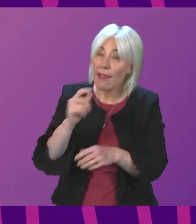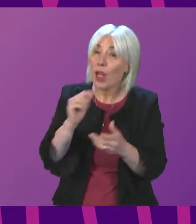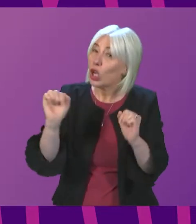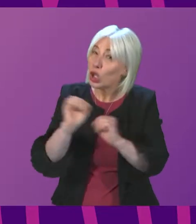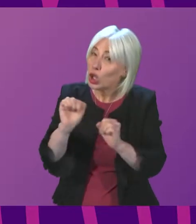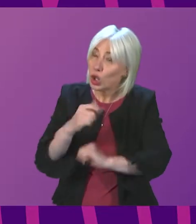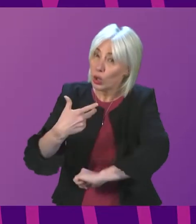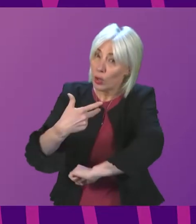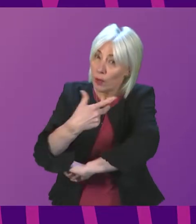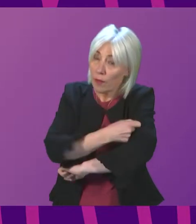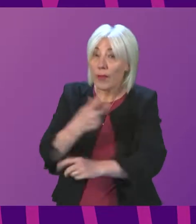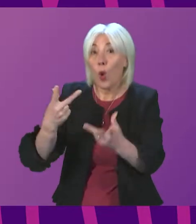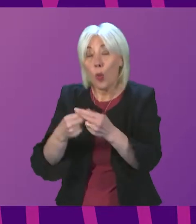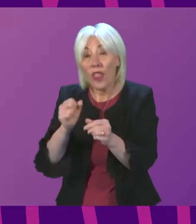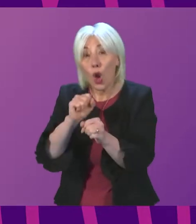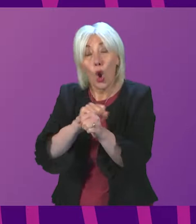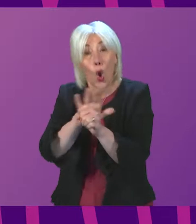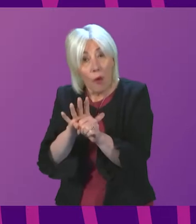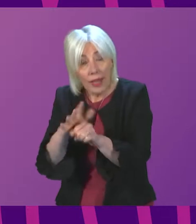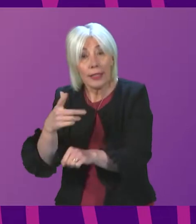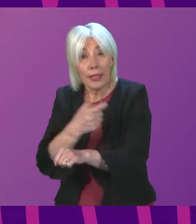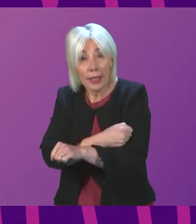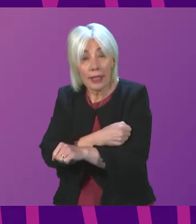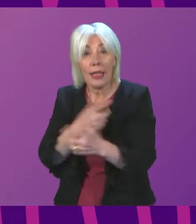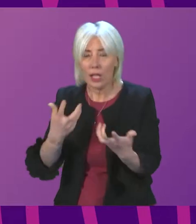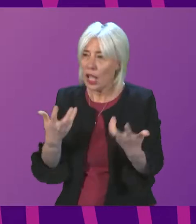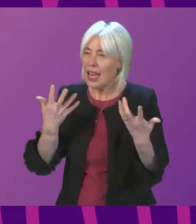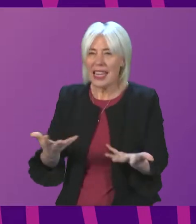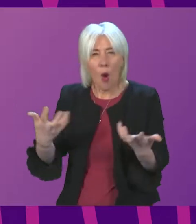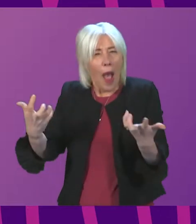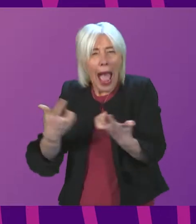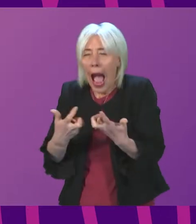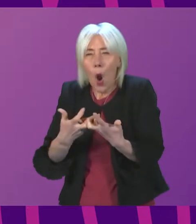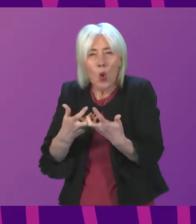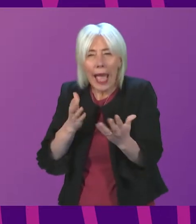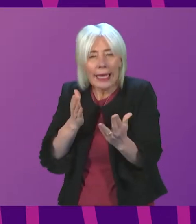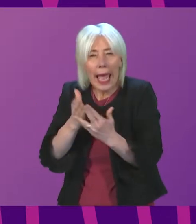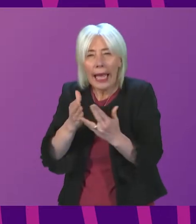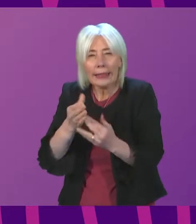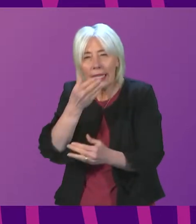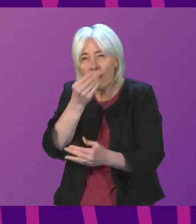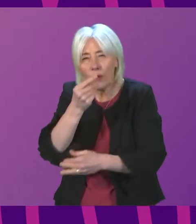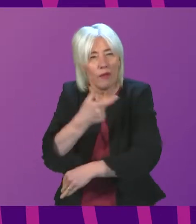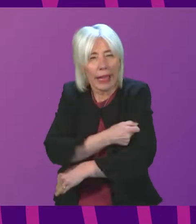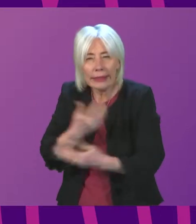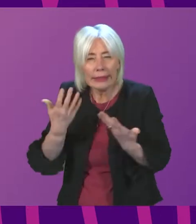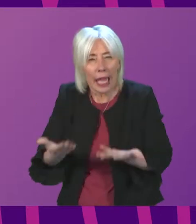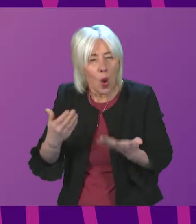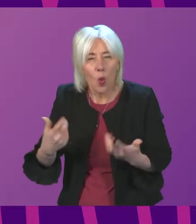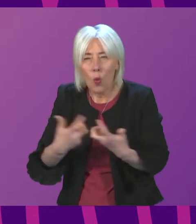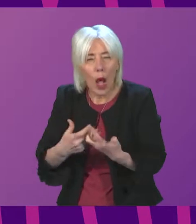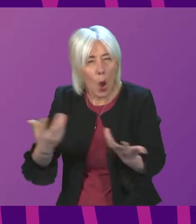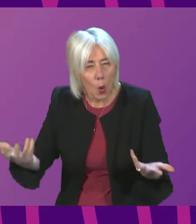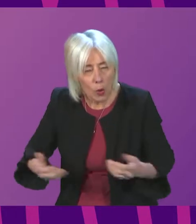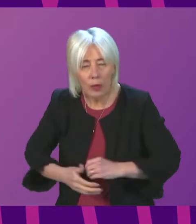your flu vaccine along with a COVID vaccination, how do you now access that vaccination for flu? First Minister. First